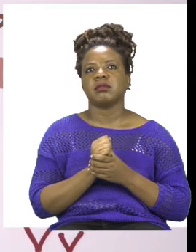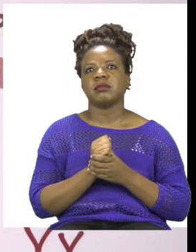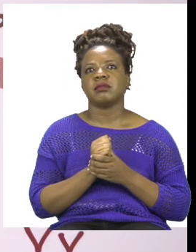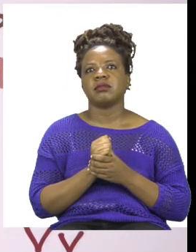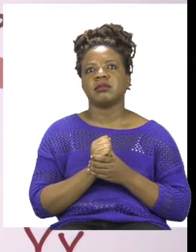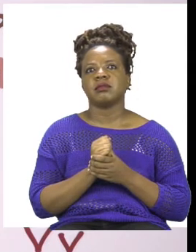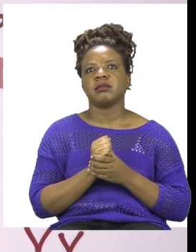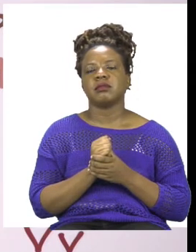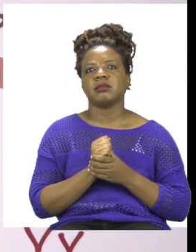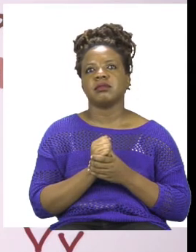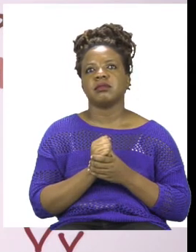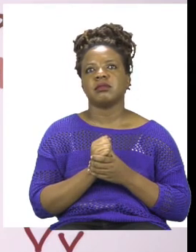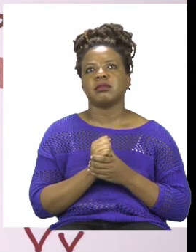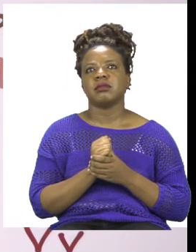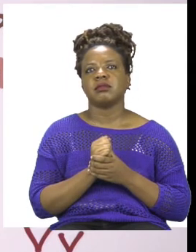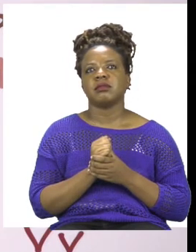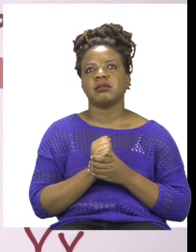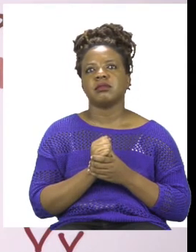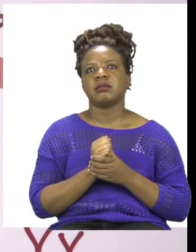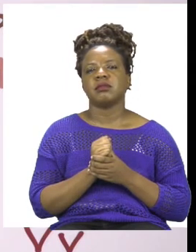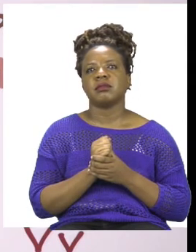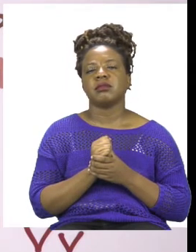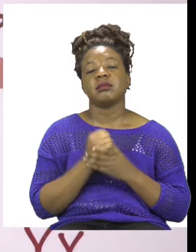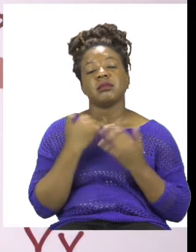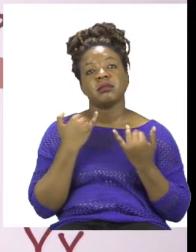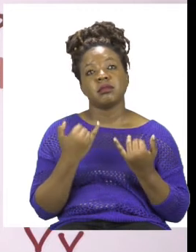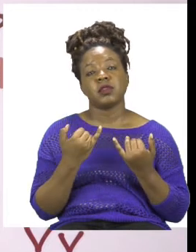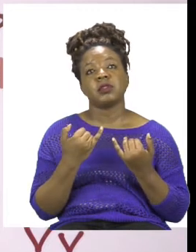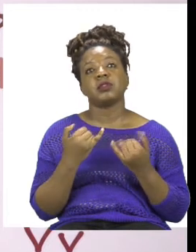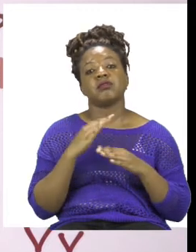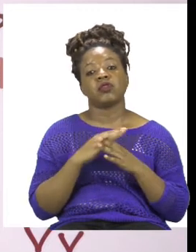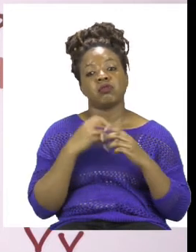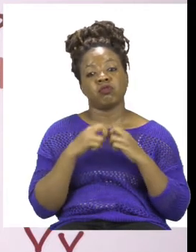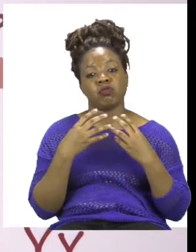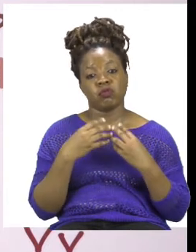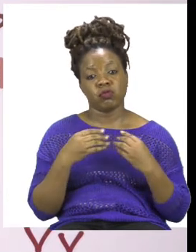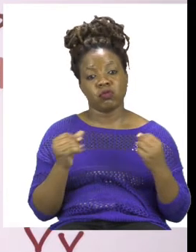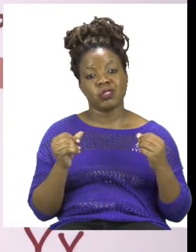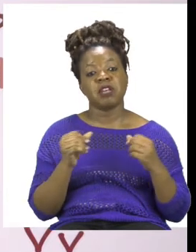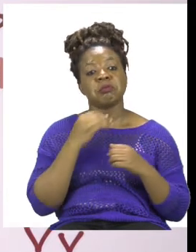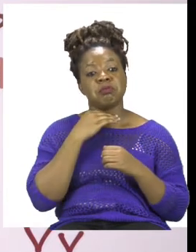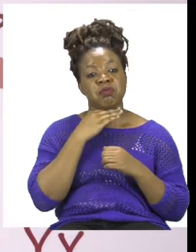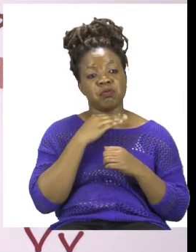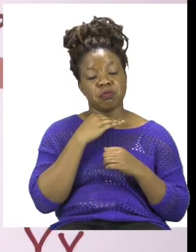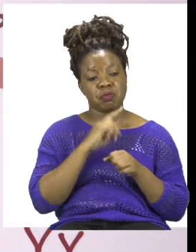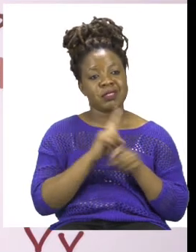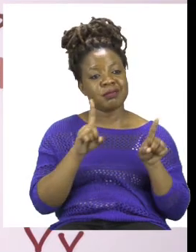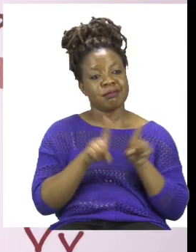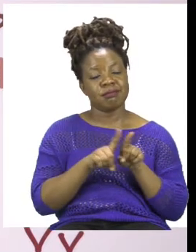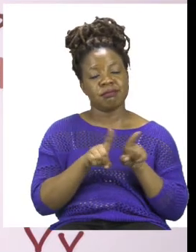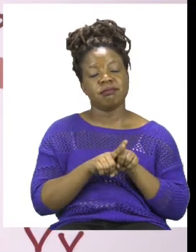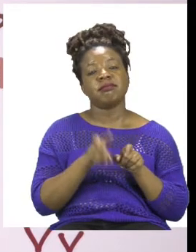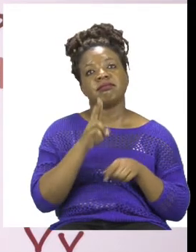sentence in order to answer or to solve the problem. We are going to say 37